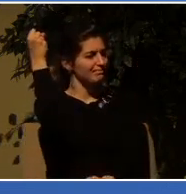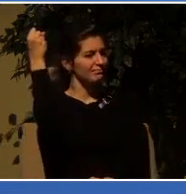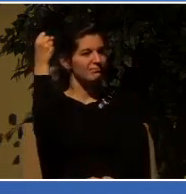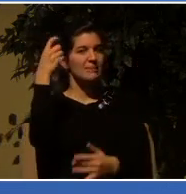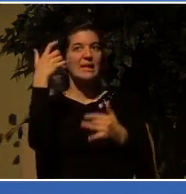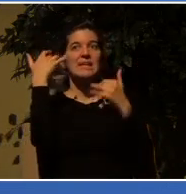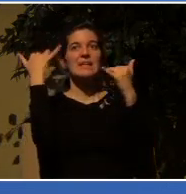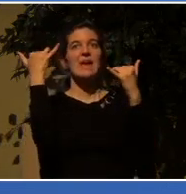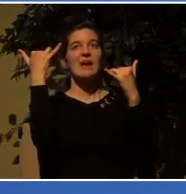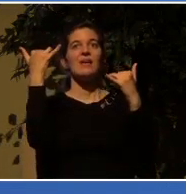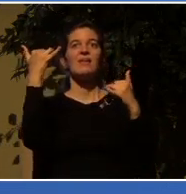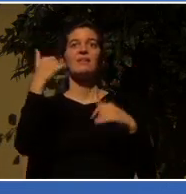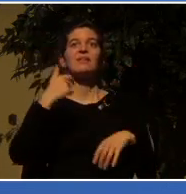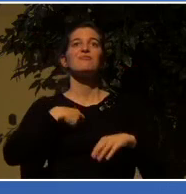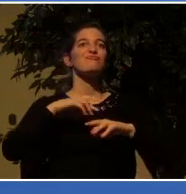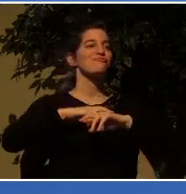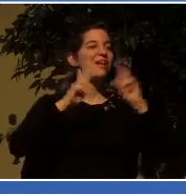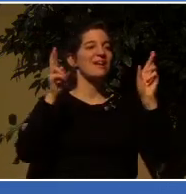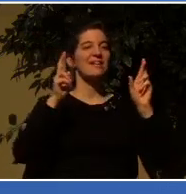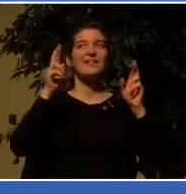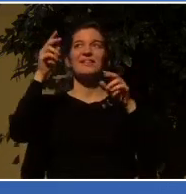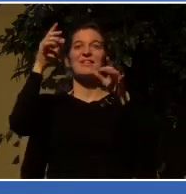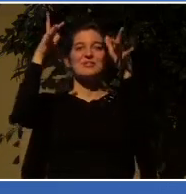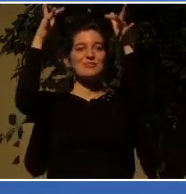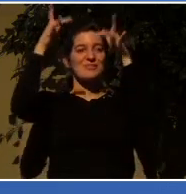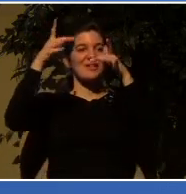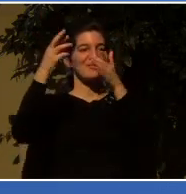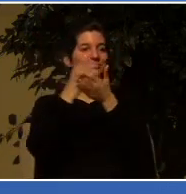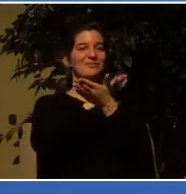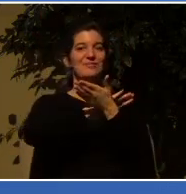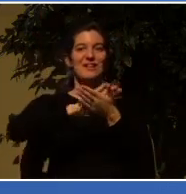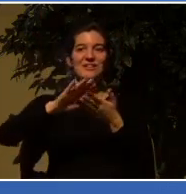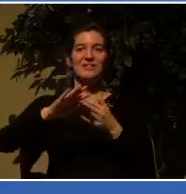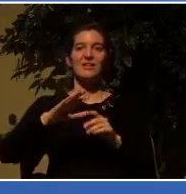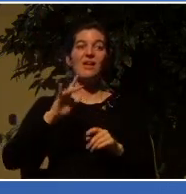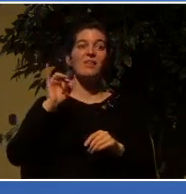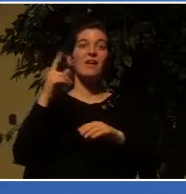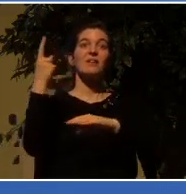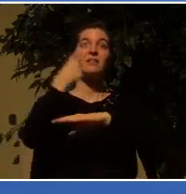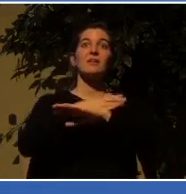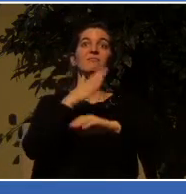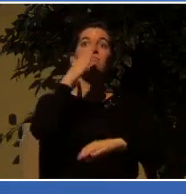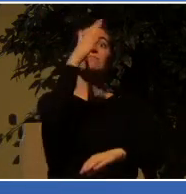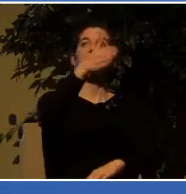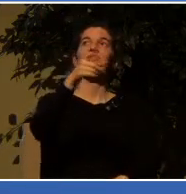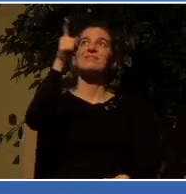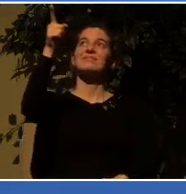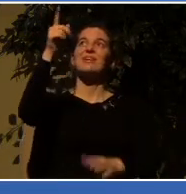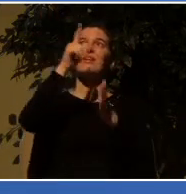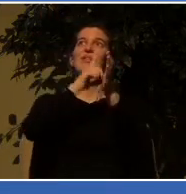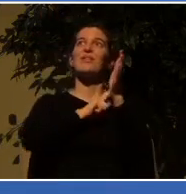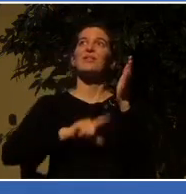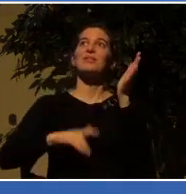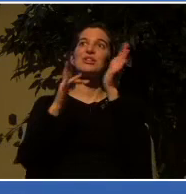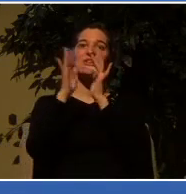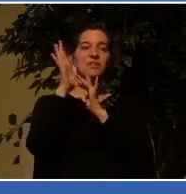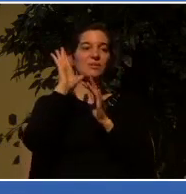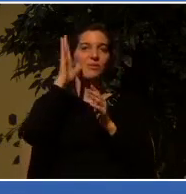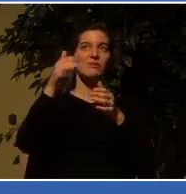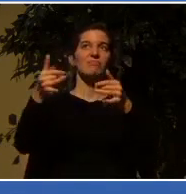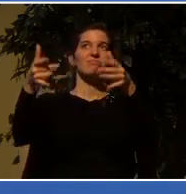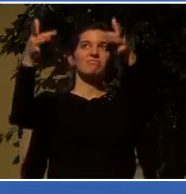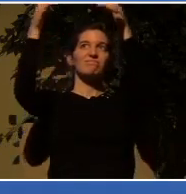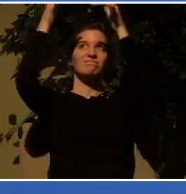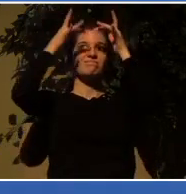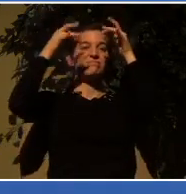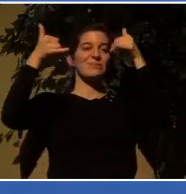will award to me on that day and not only to me but also to all who have longed for his